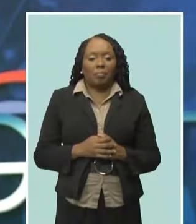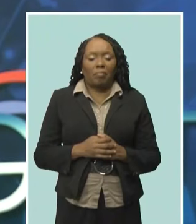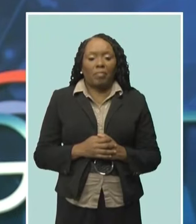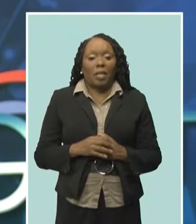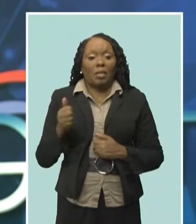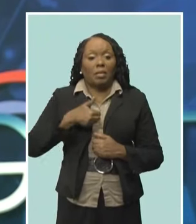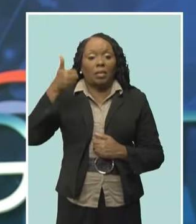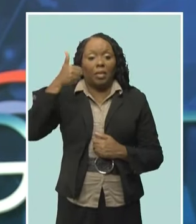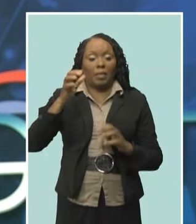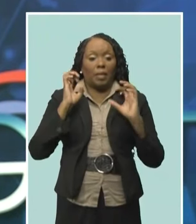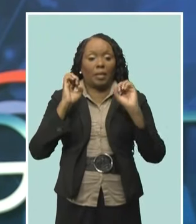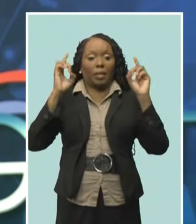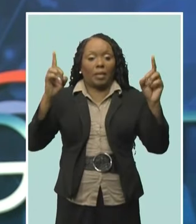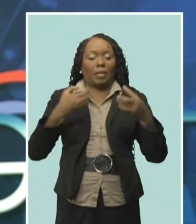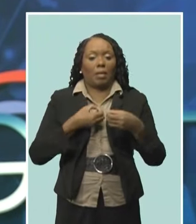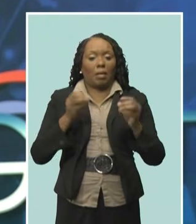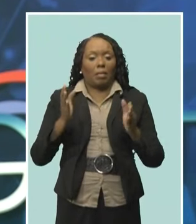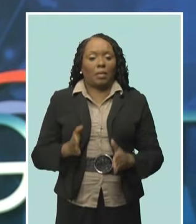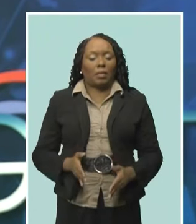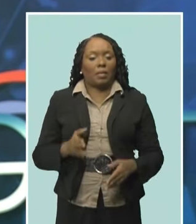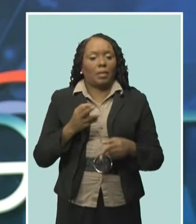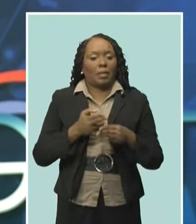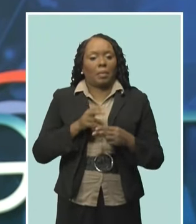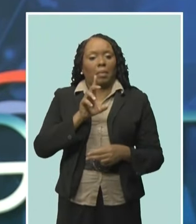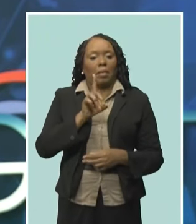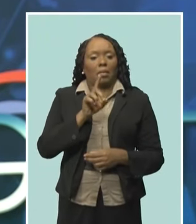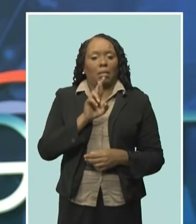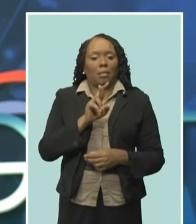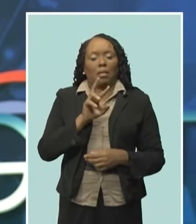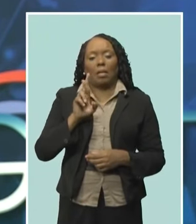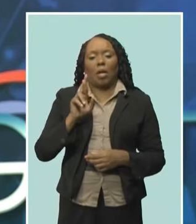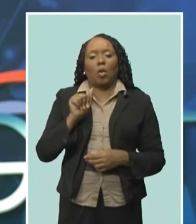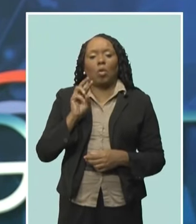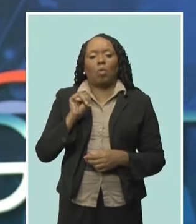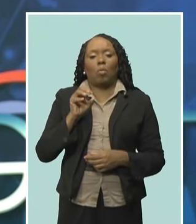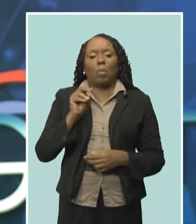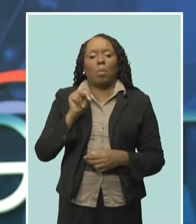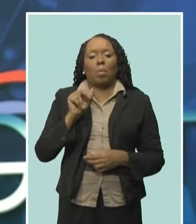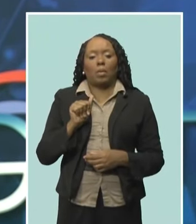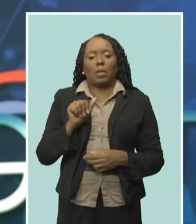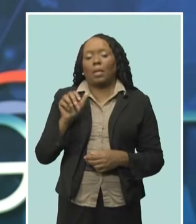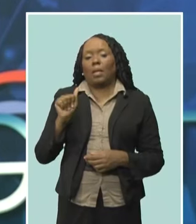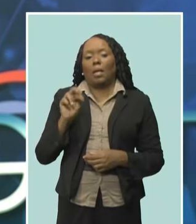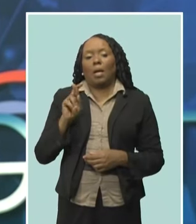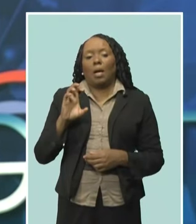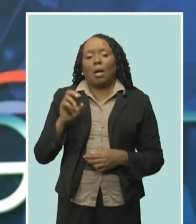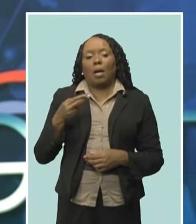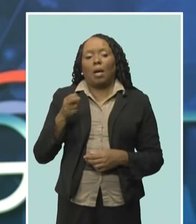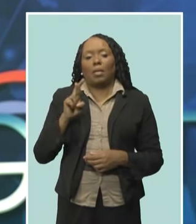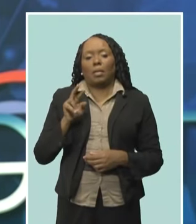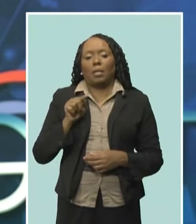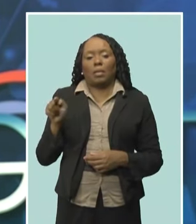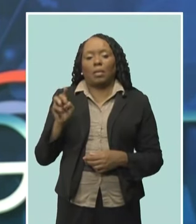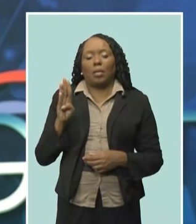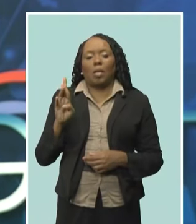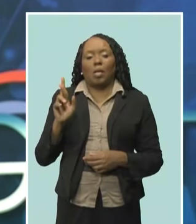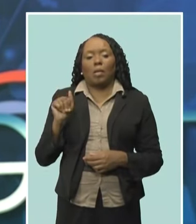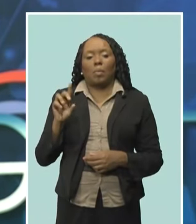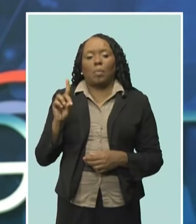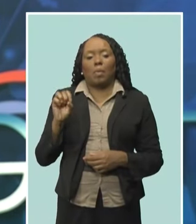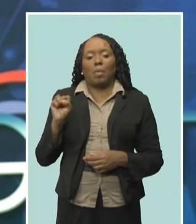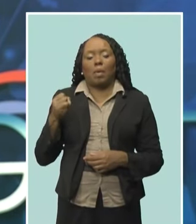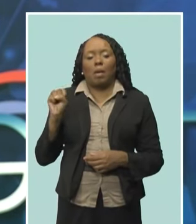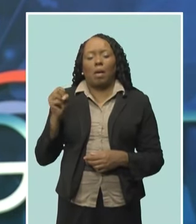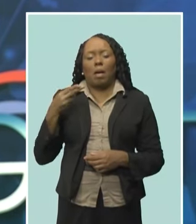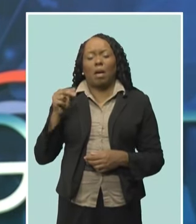Chief Education Officer Dr. Ramona Archer Bradshaw says project-based learning, currently embraced in primary and secondary schools,